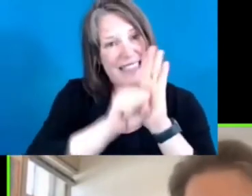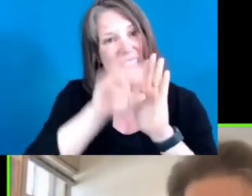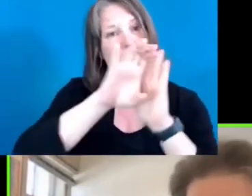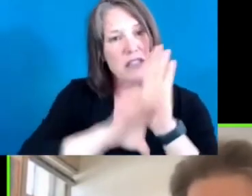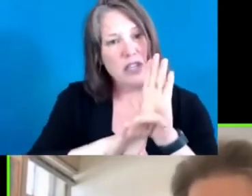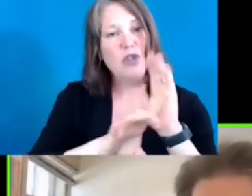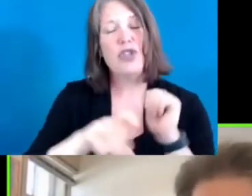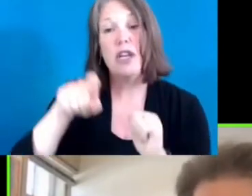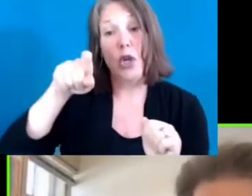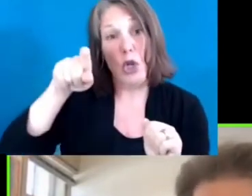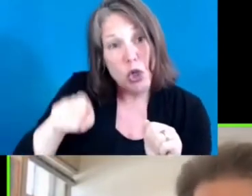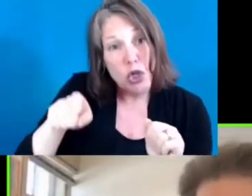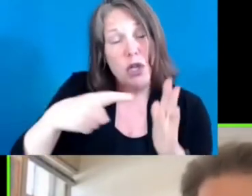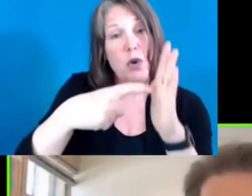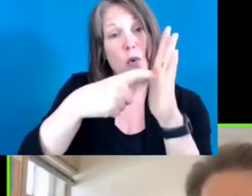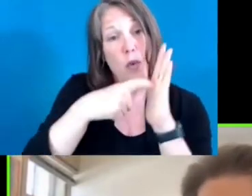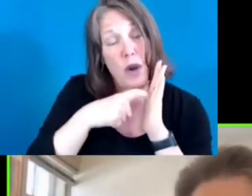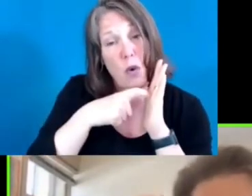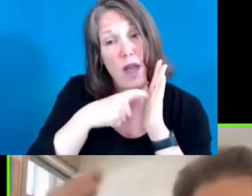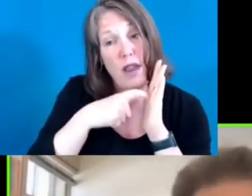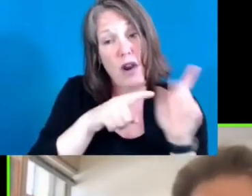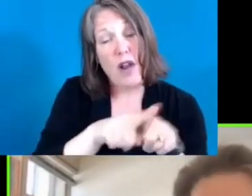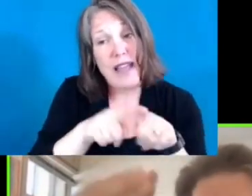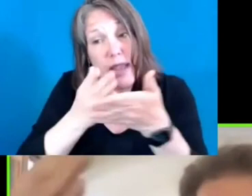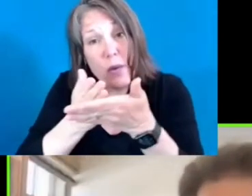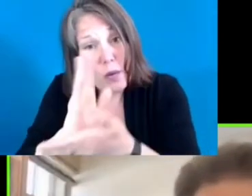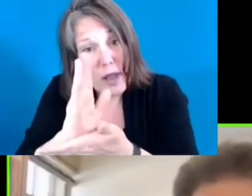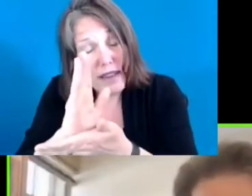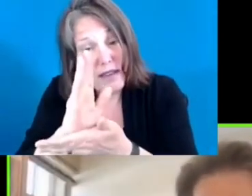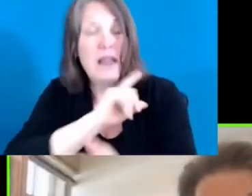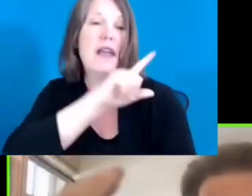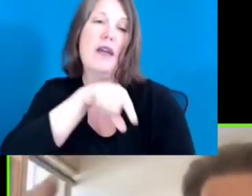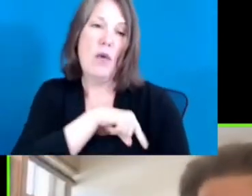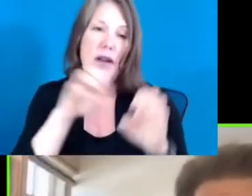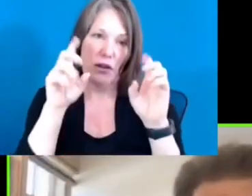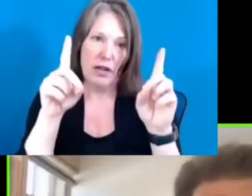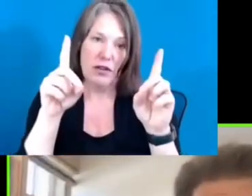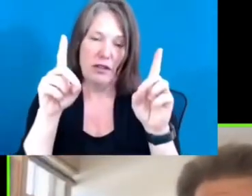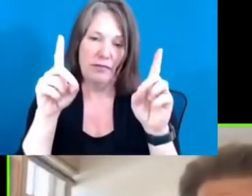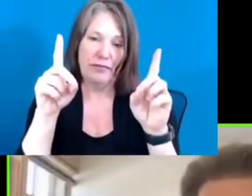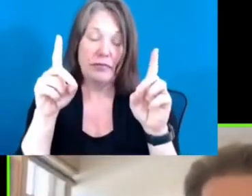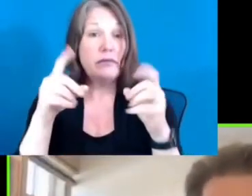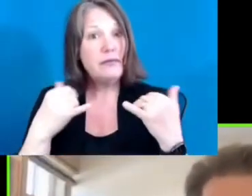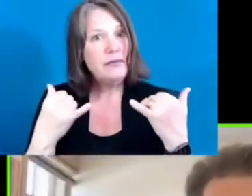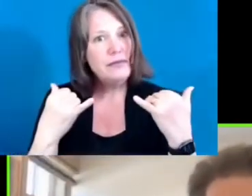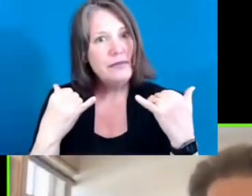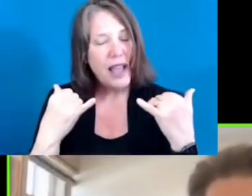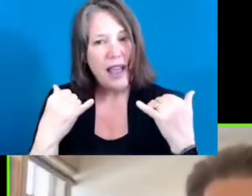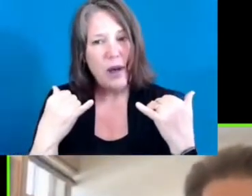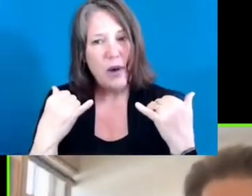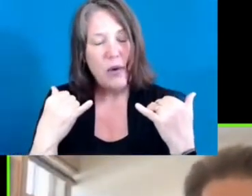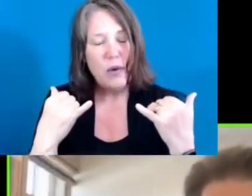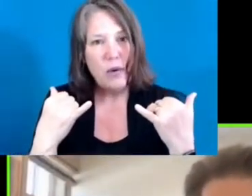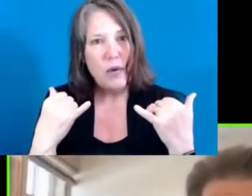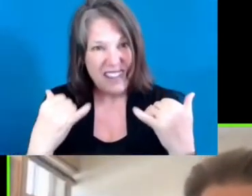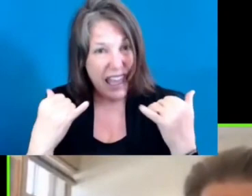right, quality education is now a deep subject, and we're having a big public debate on it. And so you've